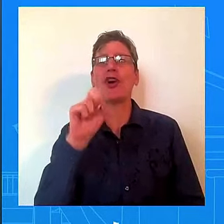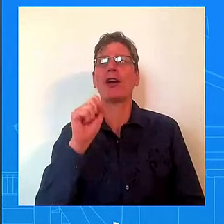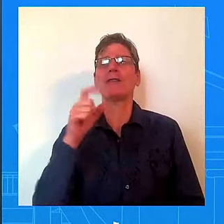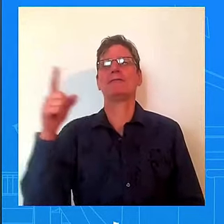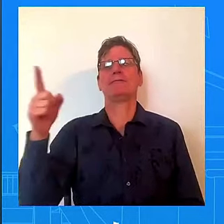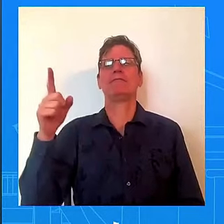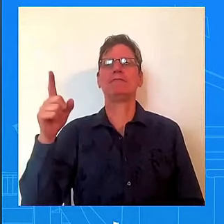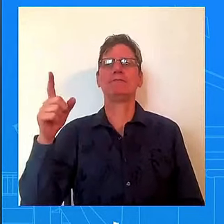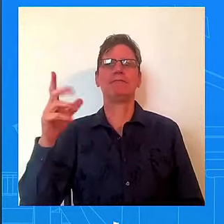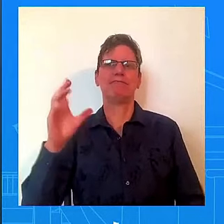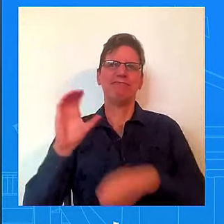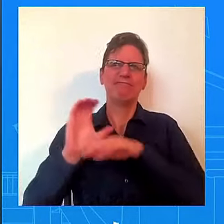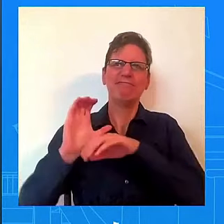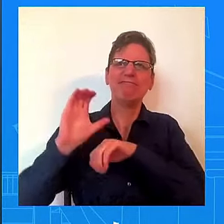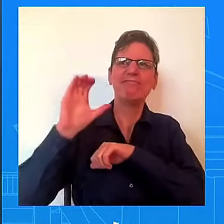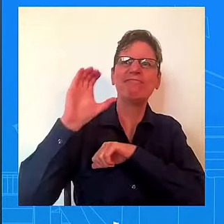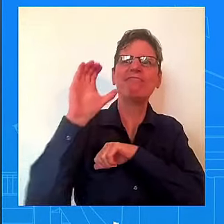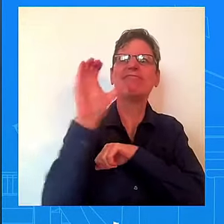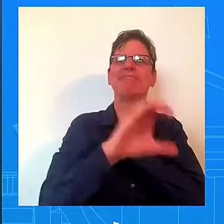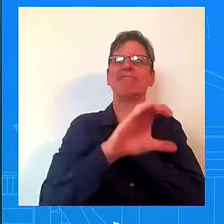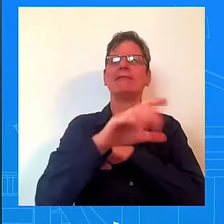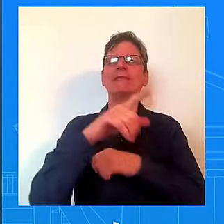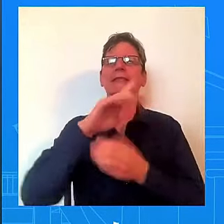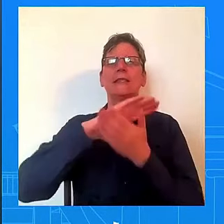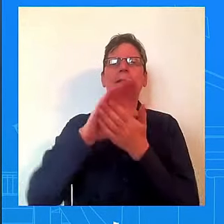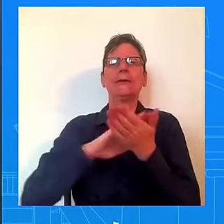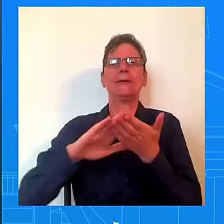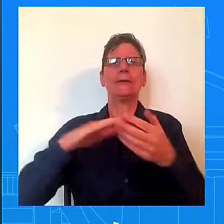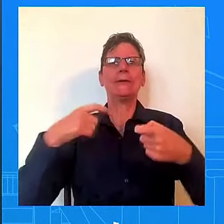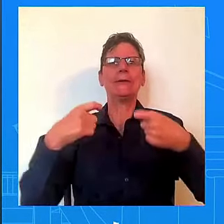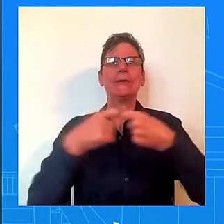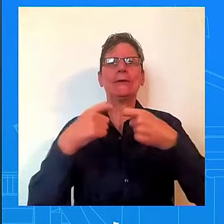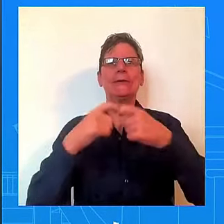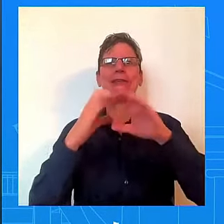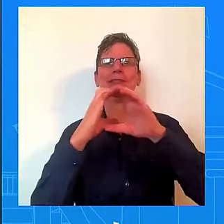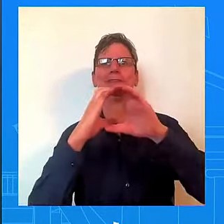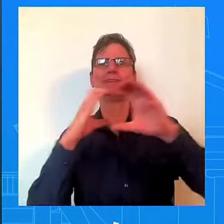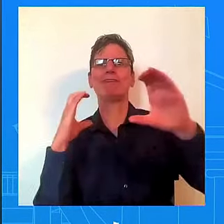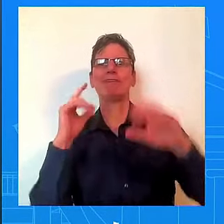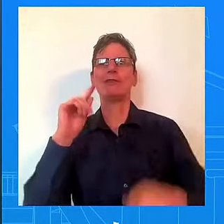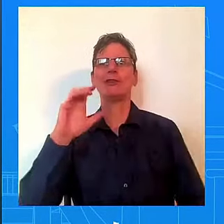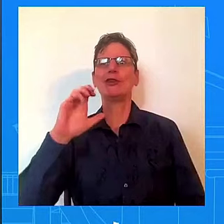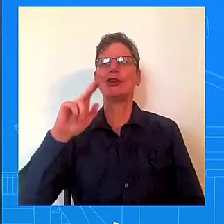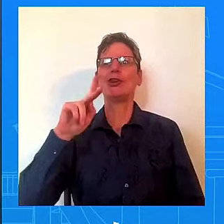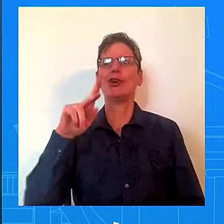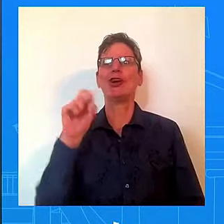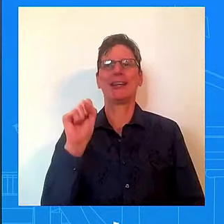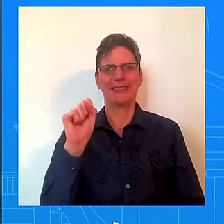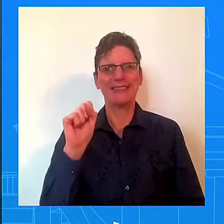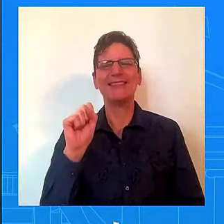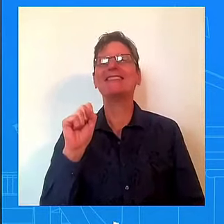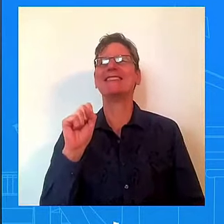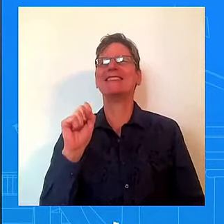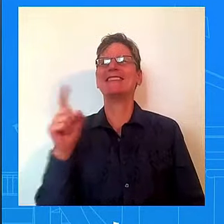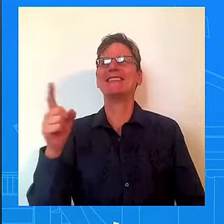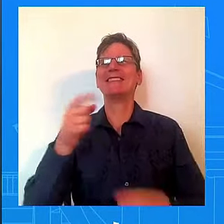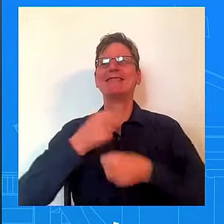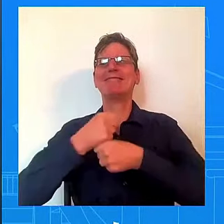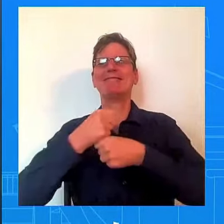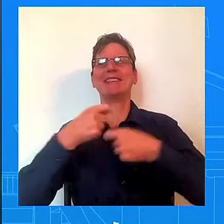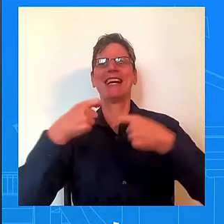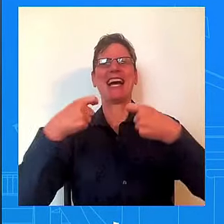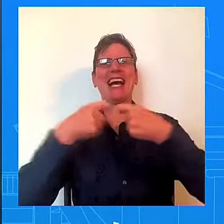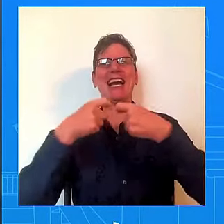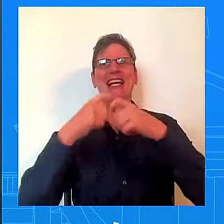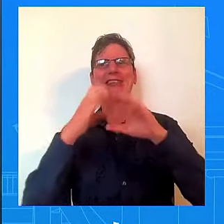garbage trucks for municipalities that are trying to meet their clean energy goals. They even let me test drive one. I used to work on the back of a